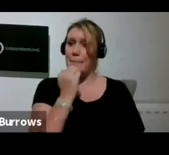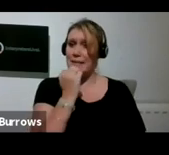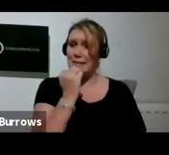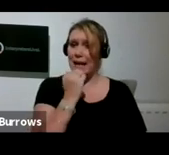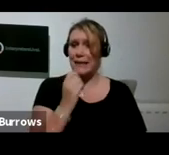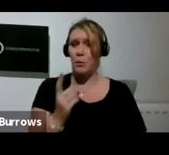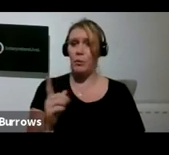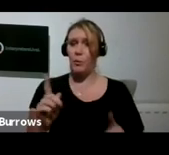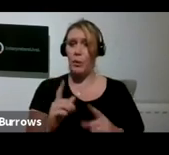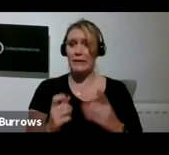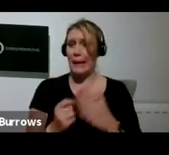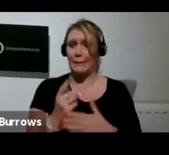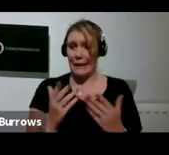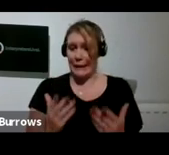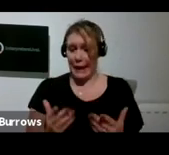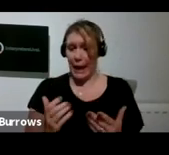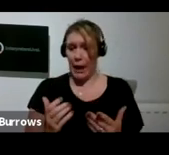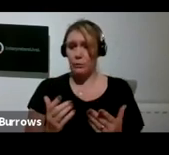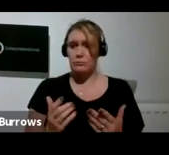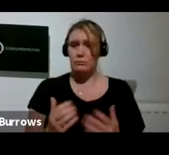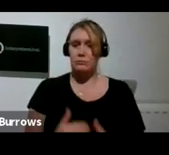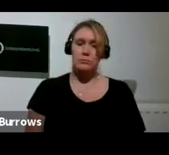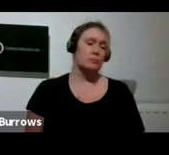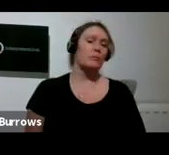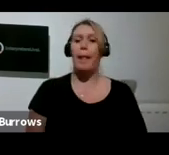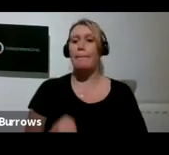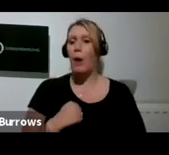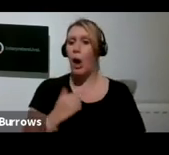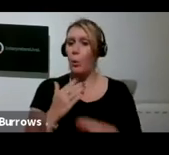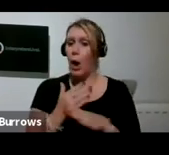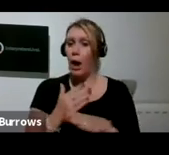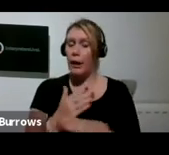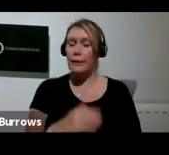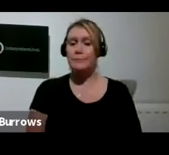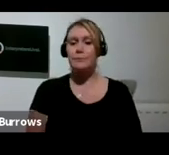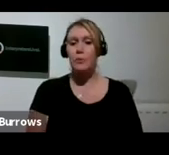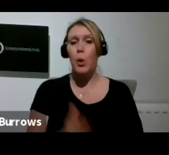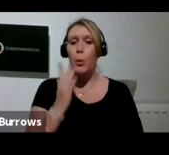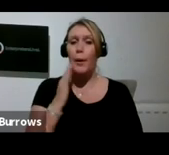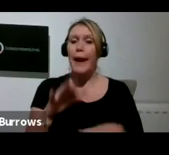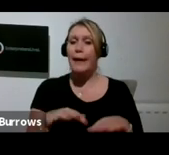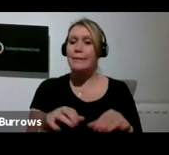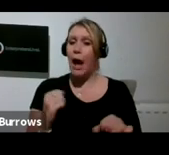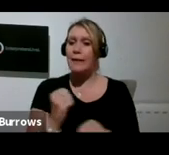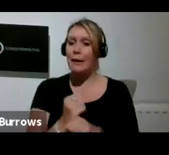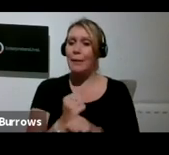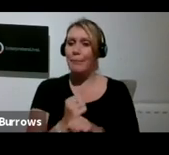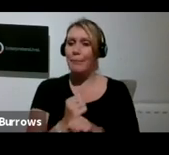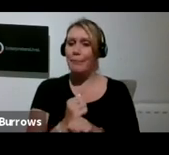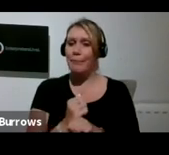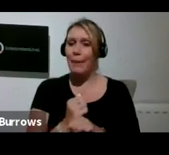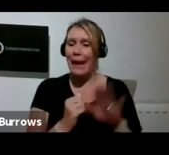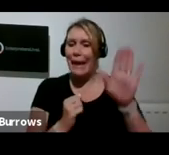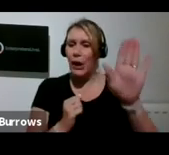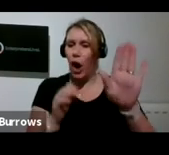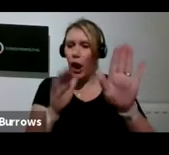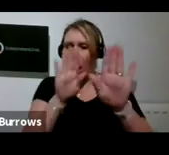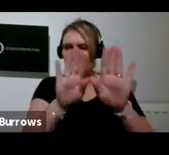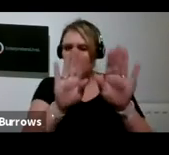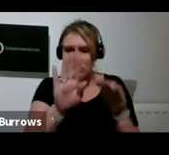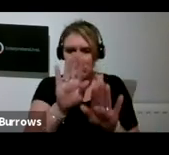am, what I'm doing at the moment. When I started making collages, I started in the